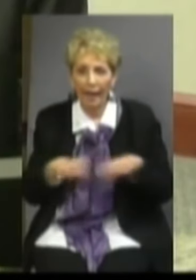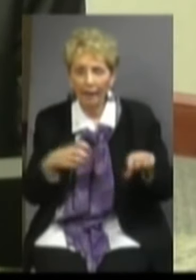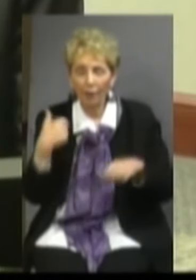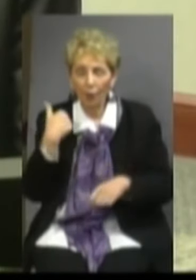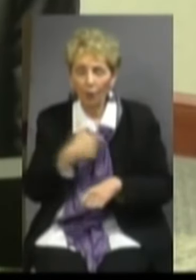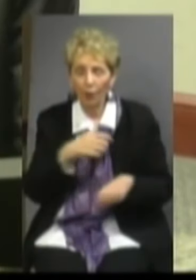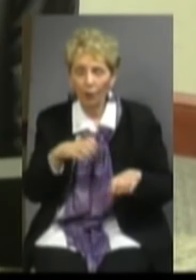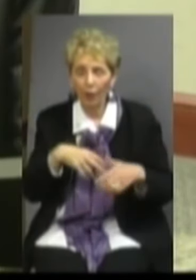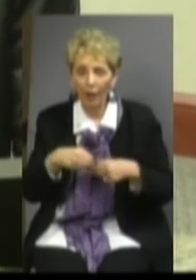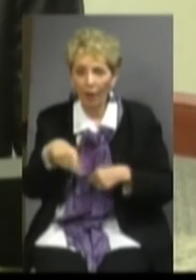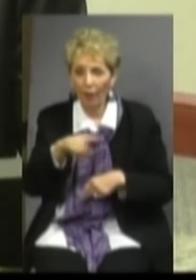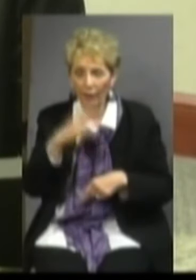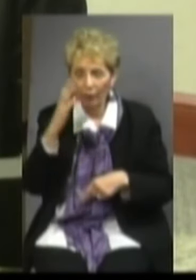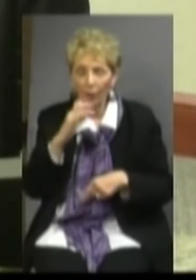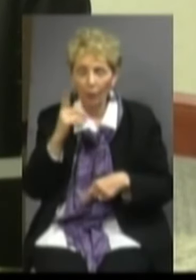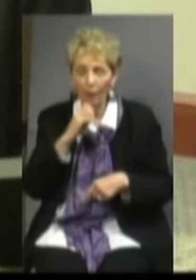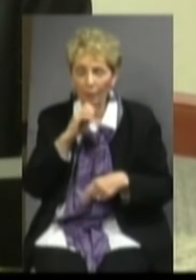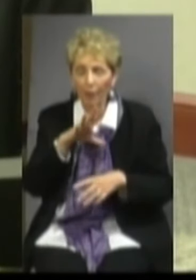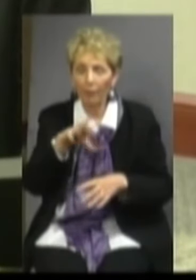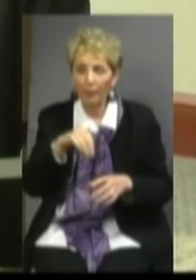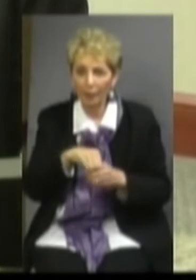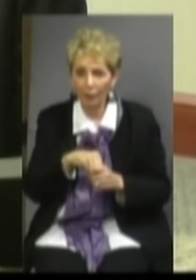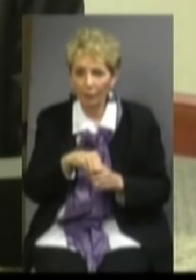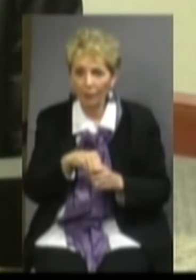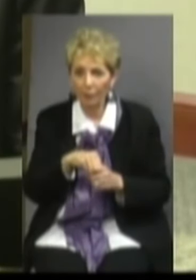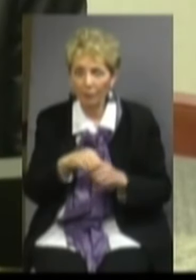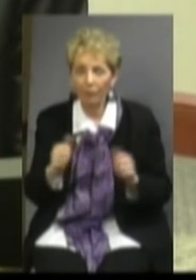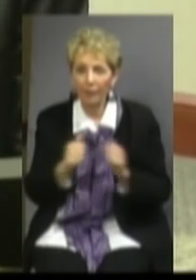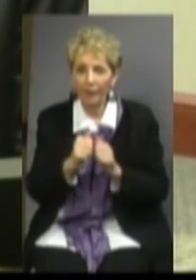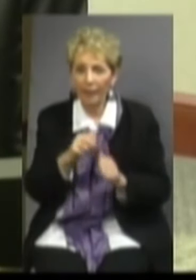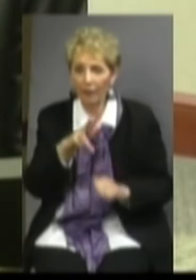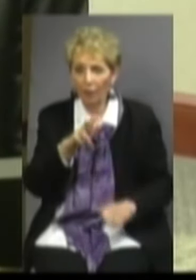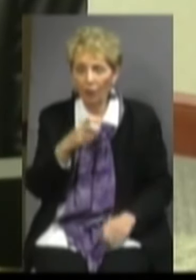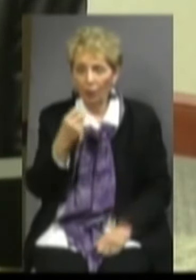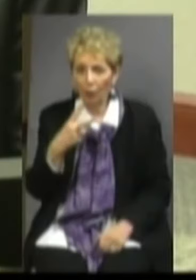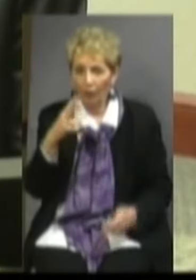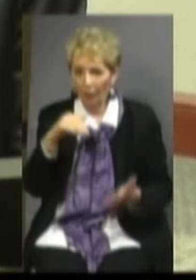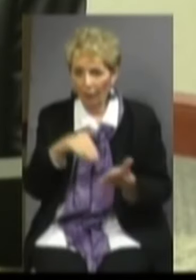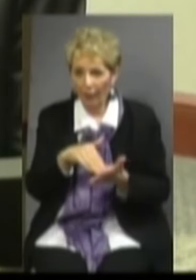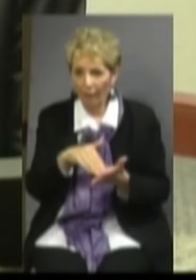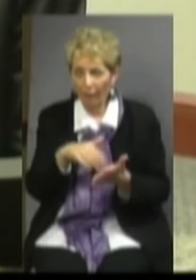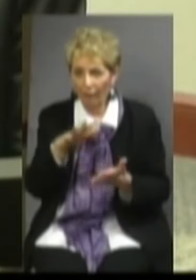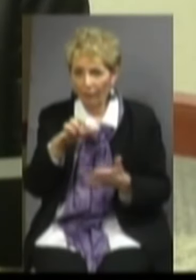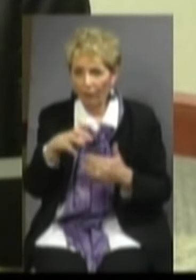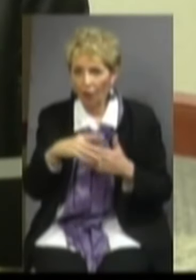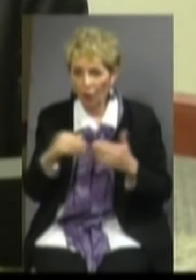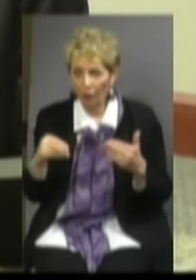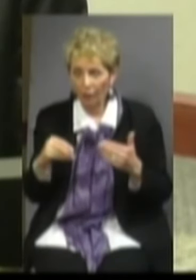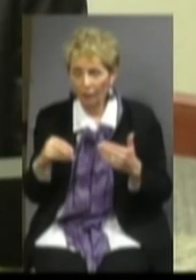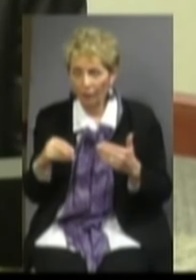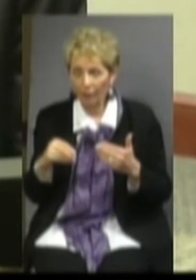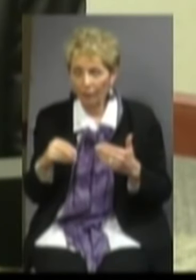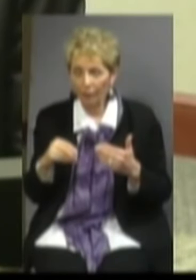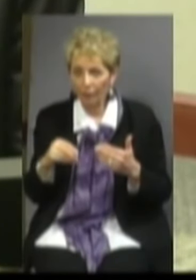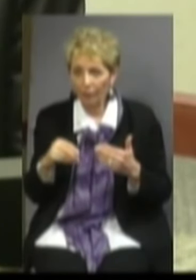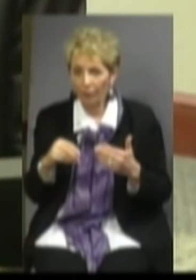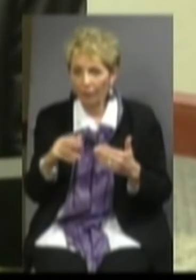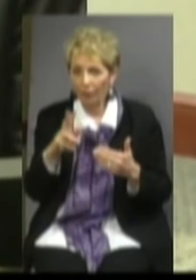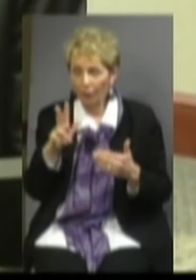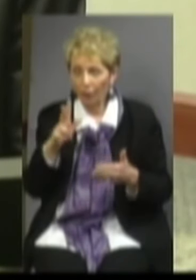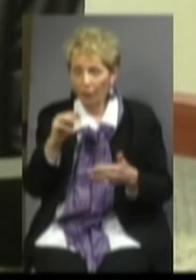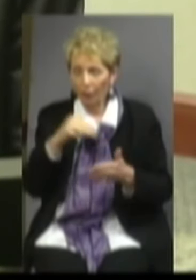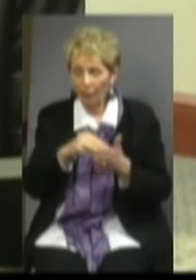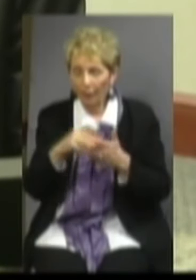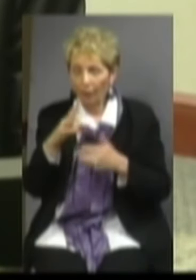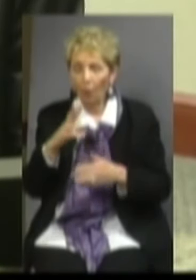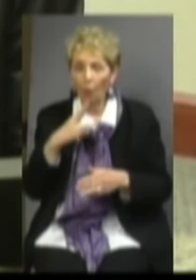will be doing out there, but we know that we are going to participate. There's an additional $312,500, $312,500,000 for water